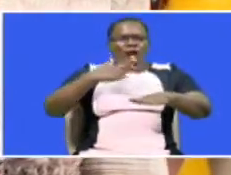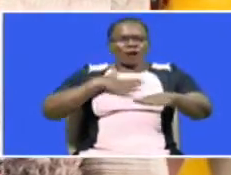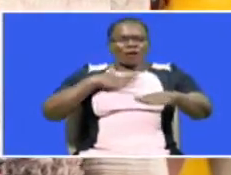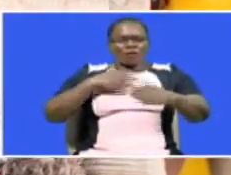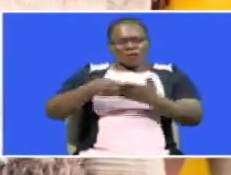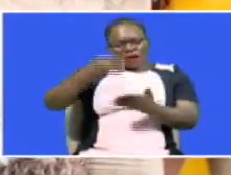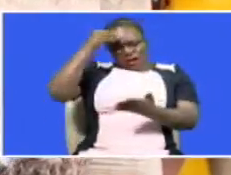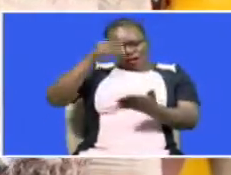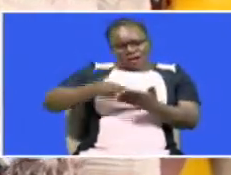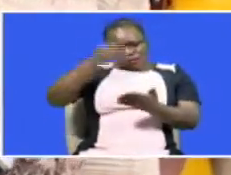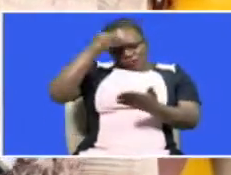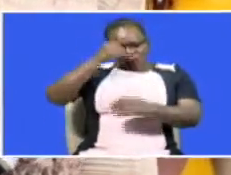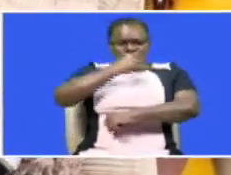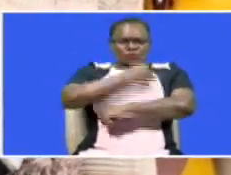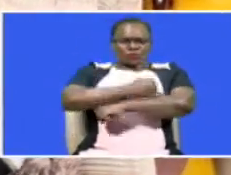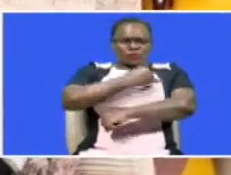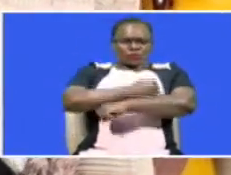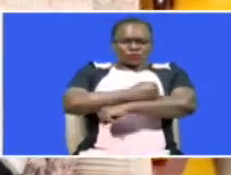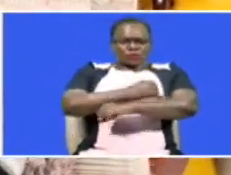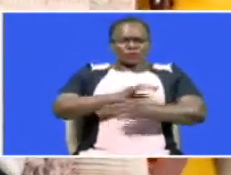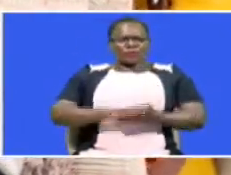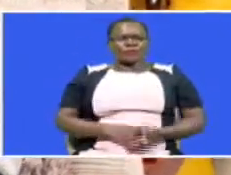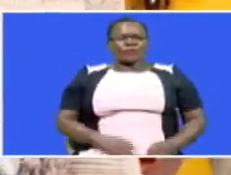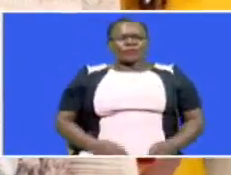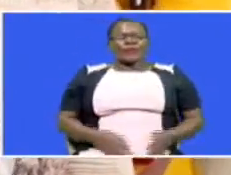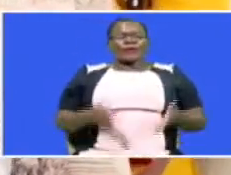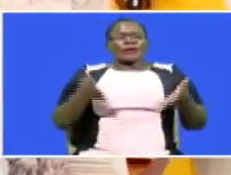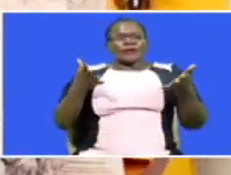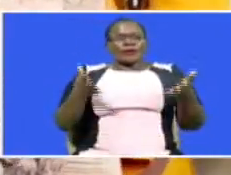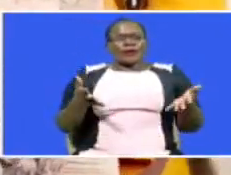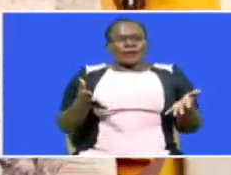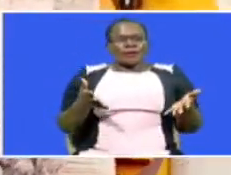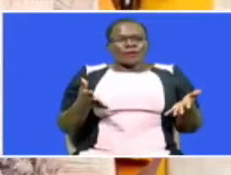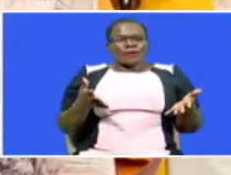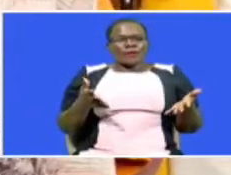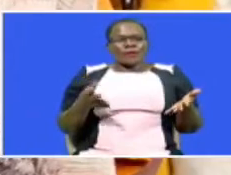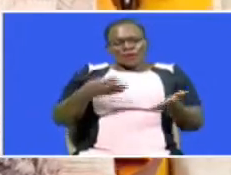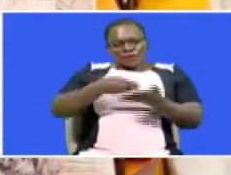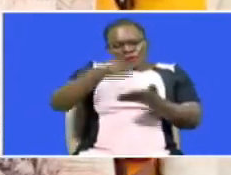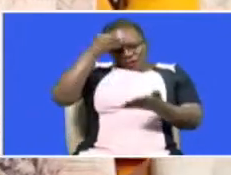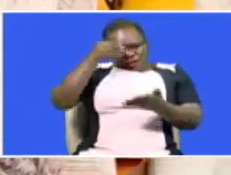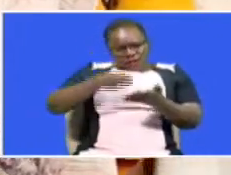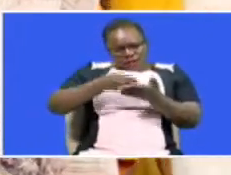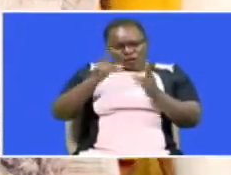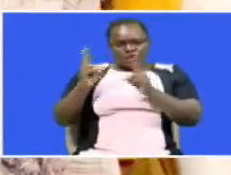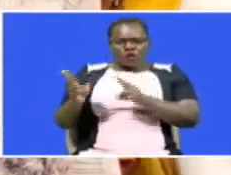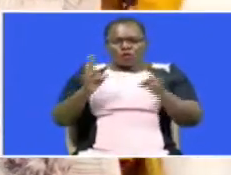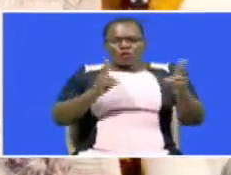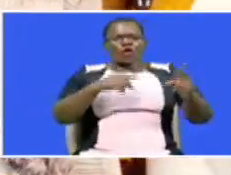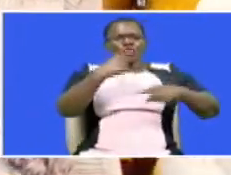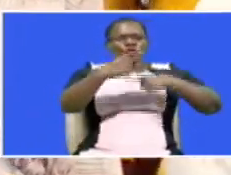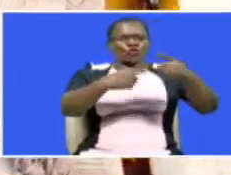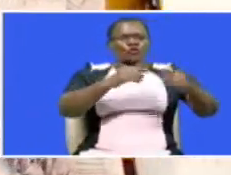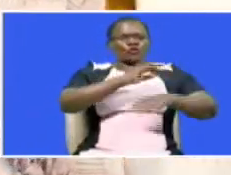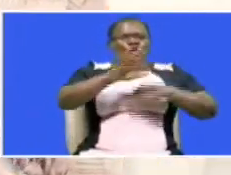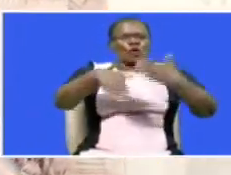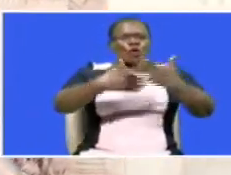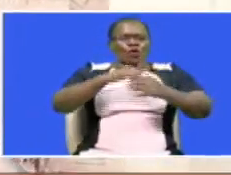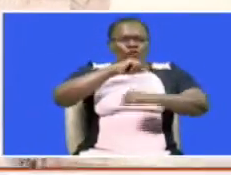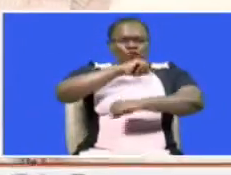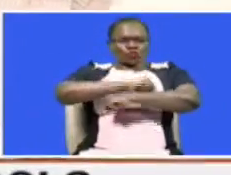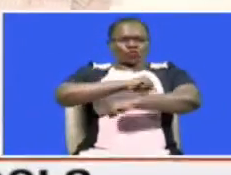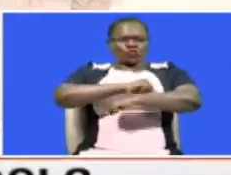educational institutions and particular learning. So learning went on as normal in all our schools